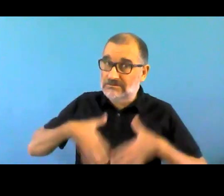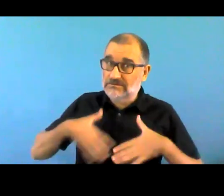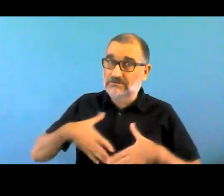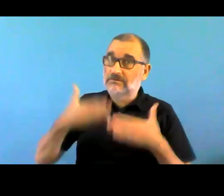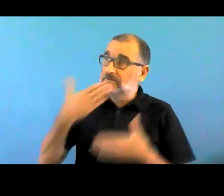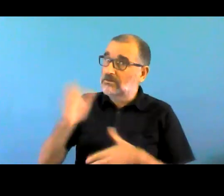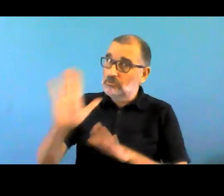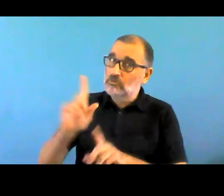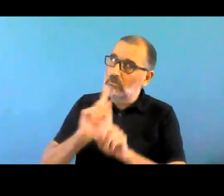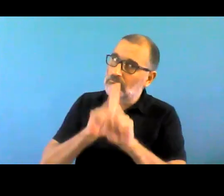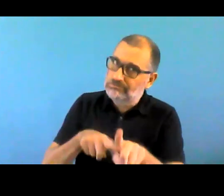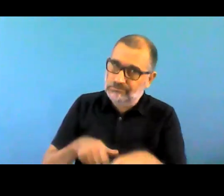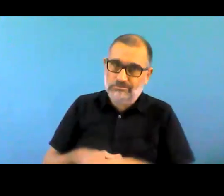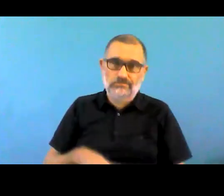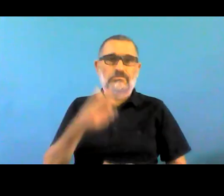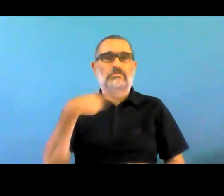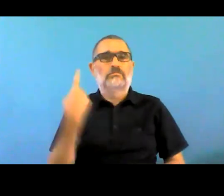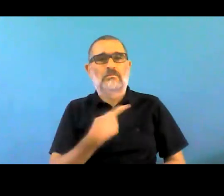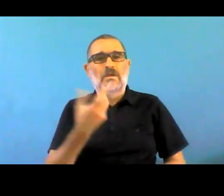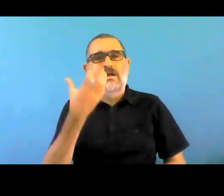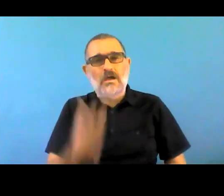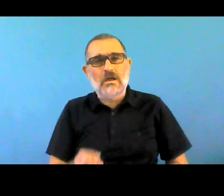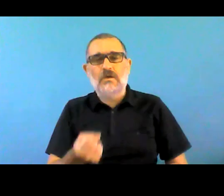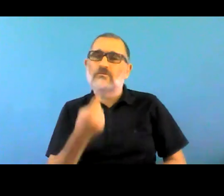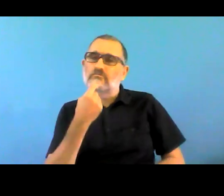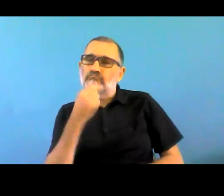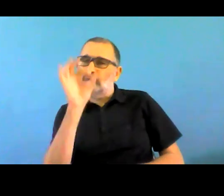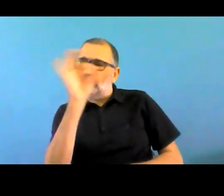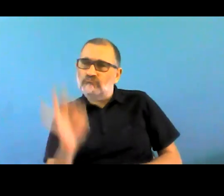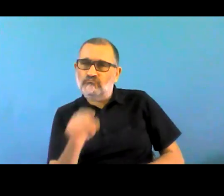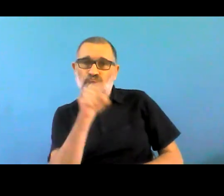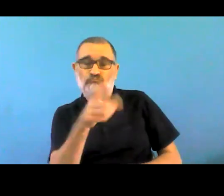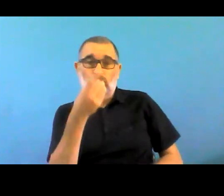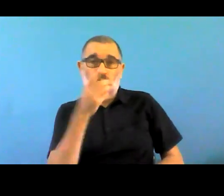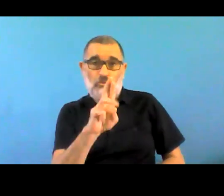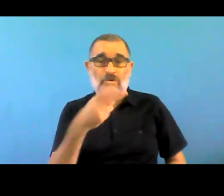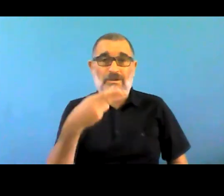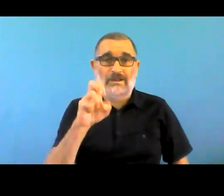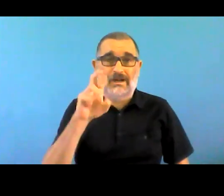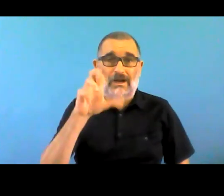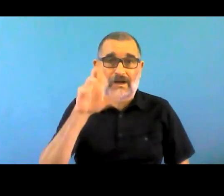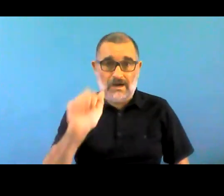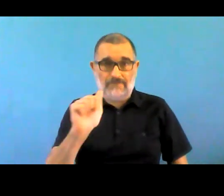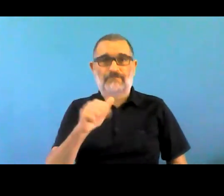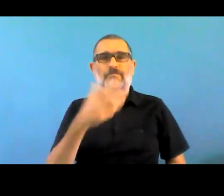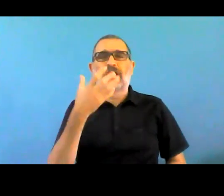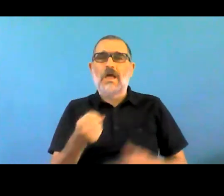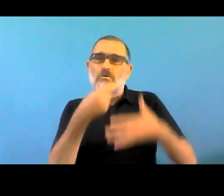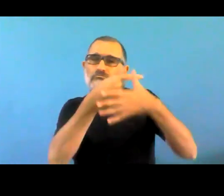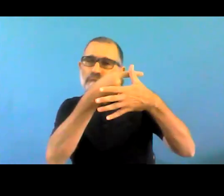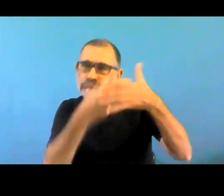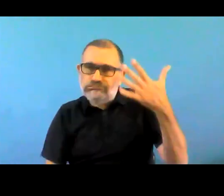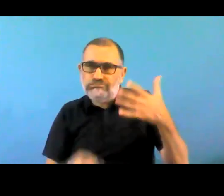In fact, we have a few questions around this same topic, which is related to the mental health and well-being of